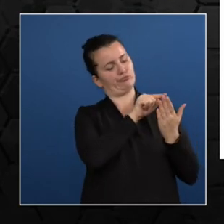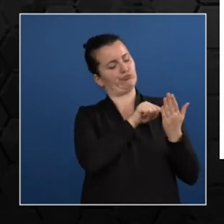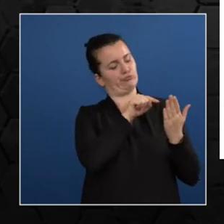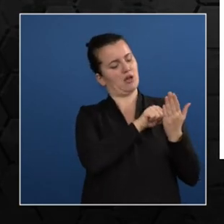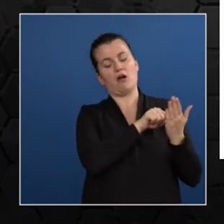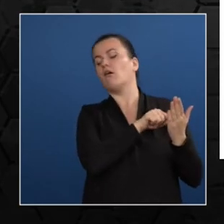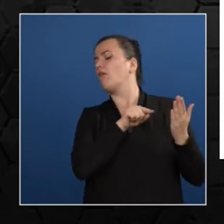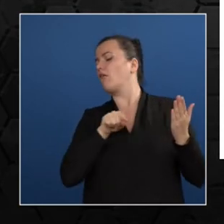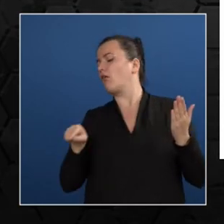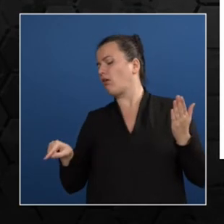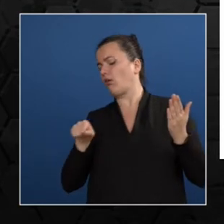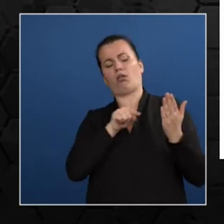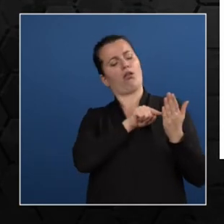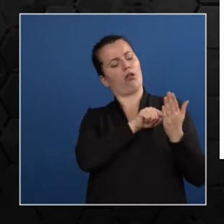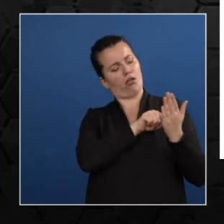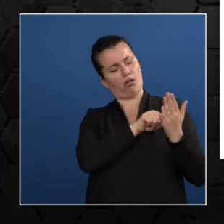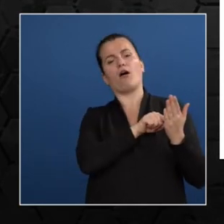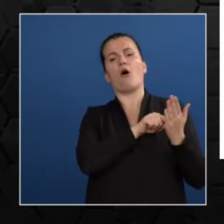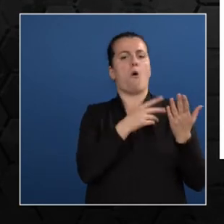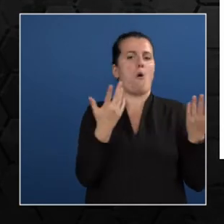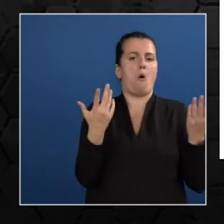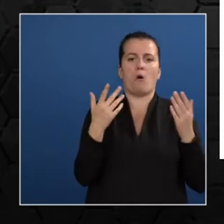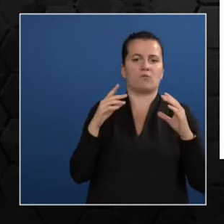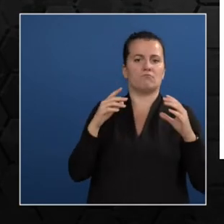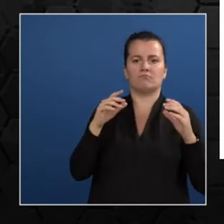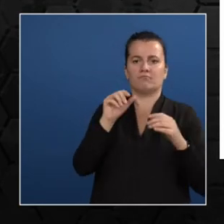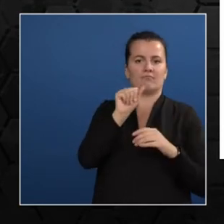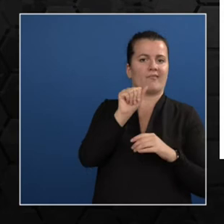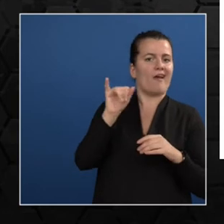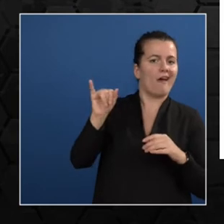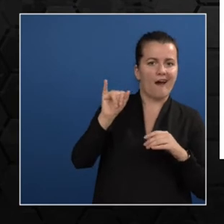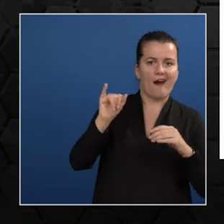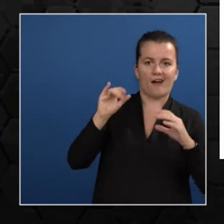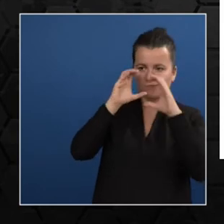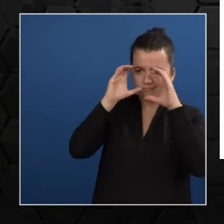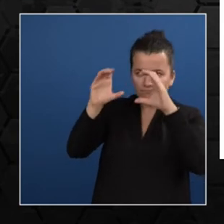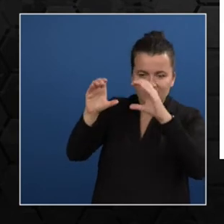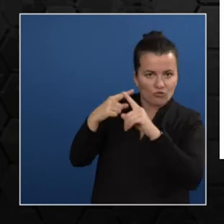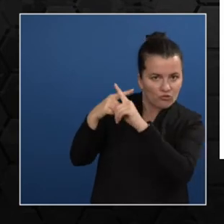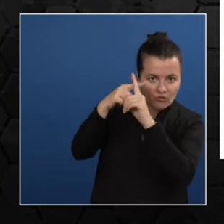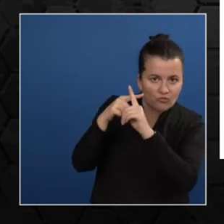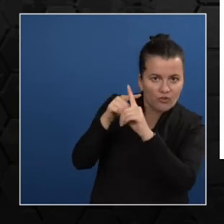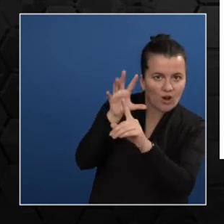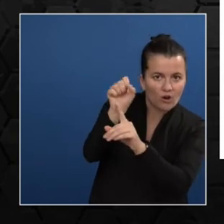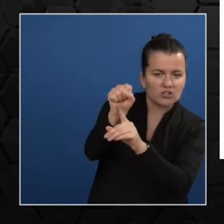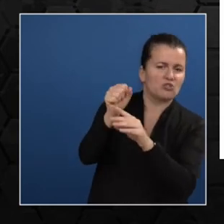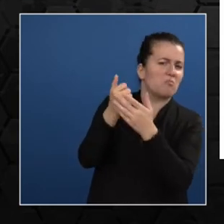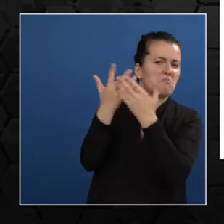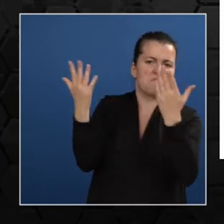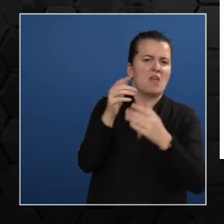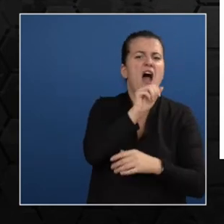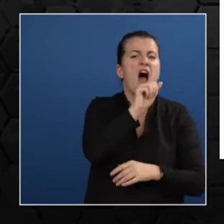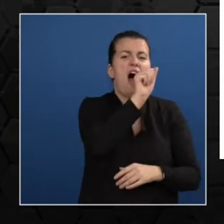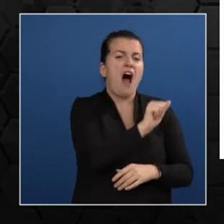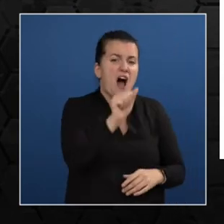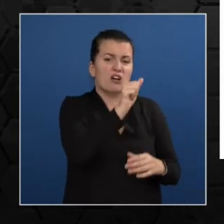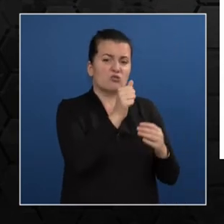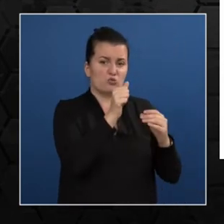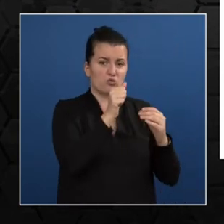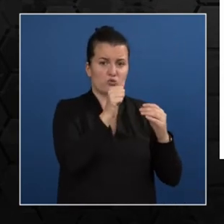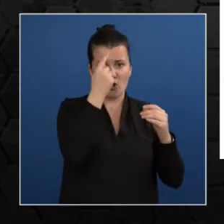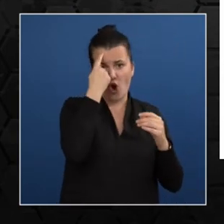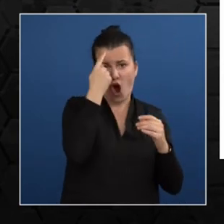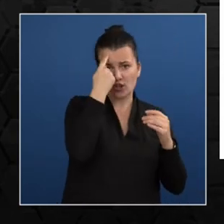or an optical character recognition system like the ones offered by Azure's cognitive services. And then it could be used for vehicle recognition.